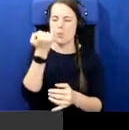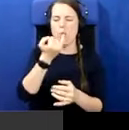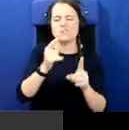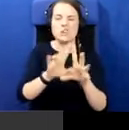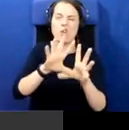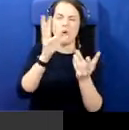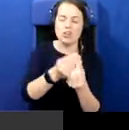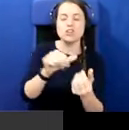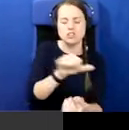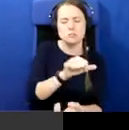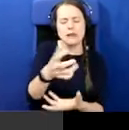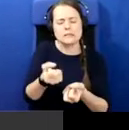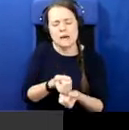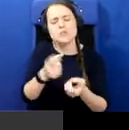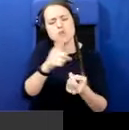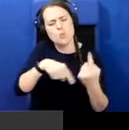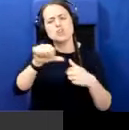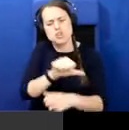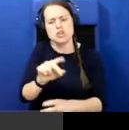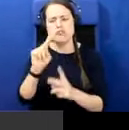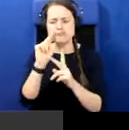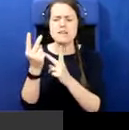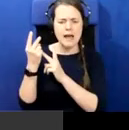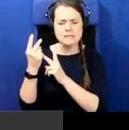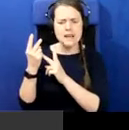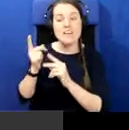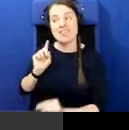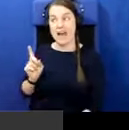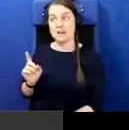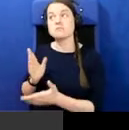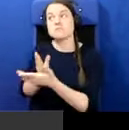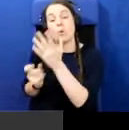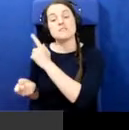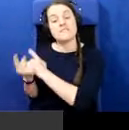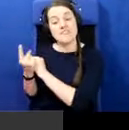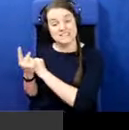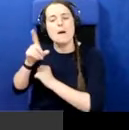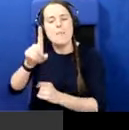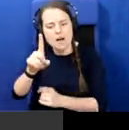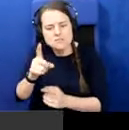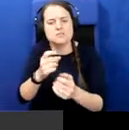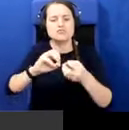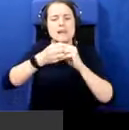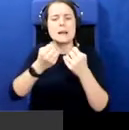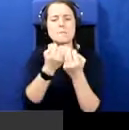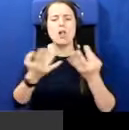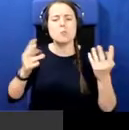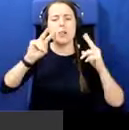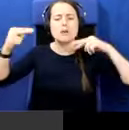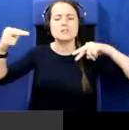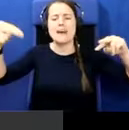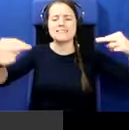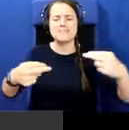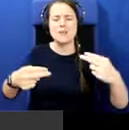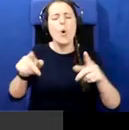to, uh, reflect on it as an event, but to try and have multiple perspectives on it, but also just to move beyond the, the orange and the green